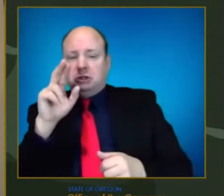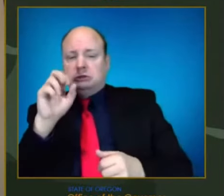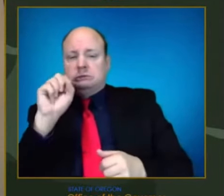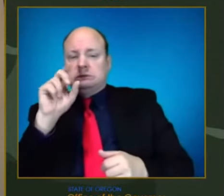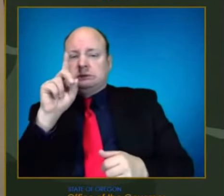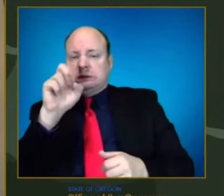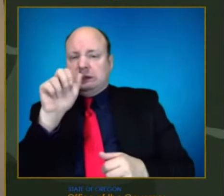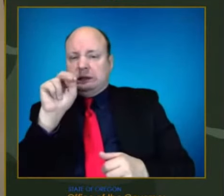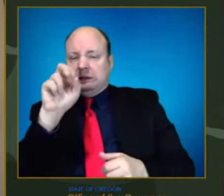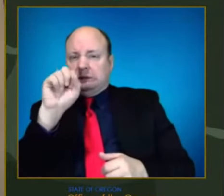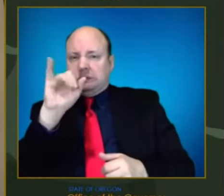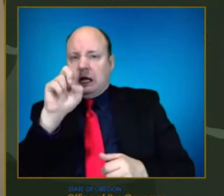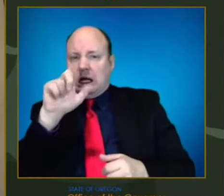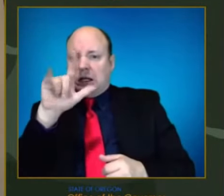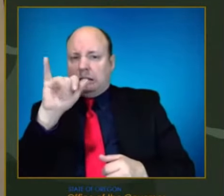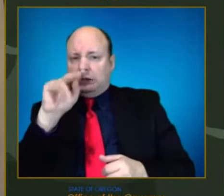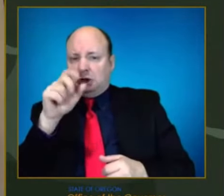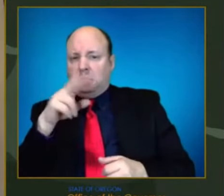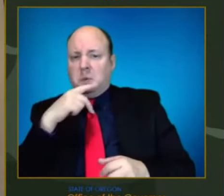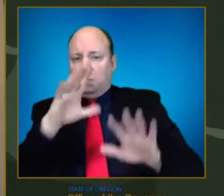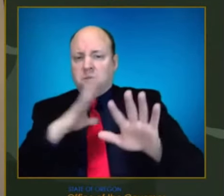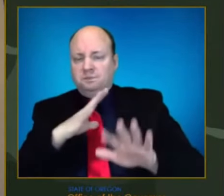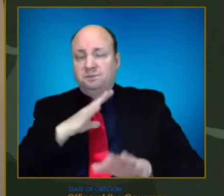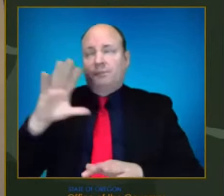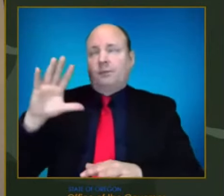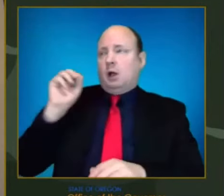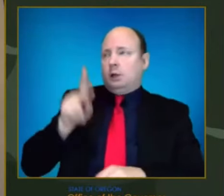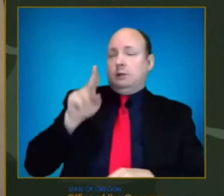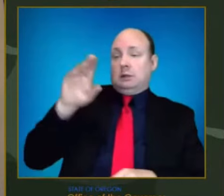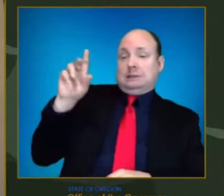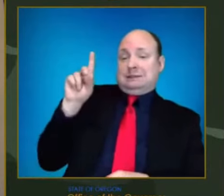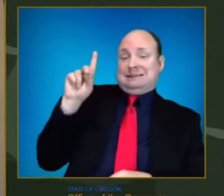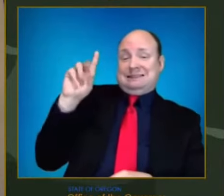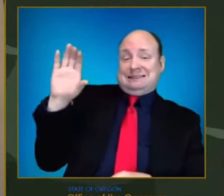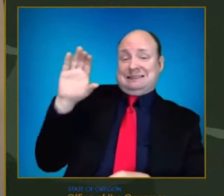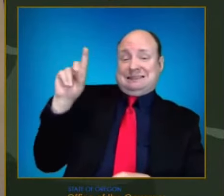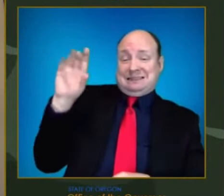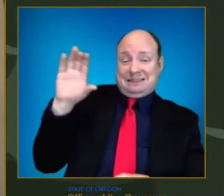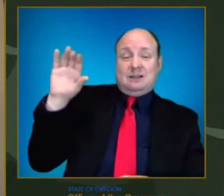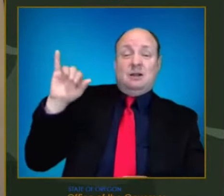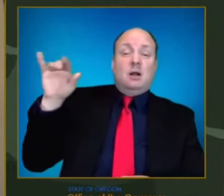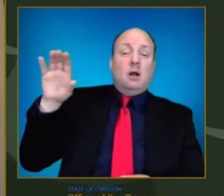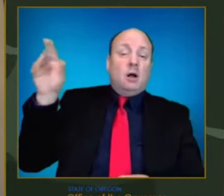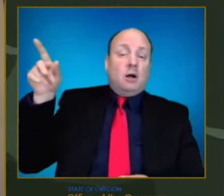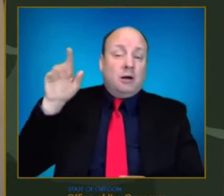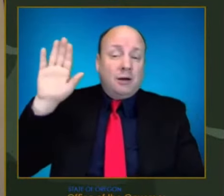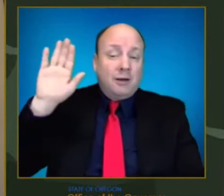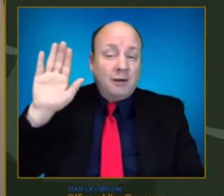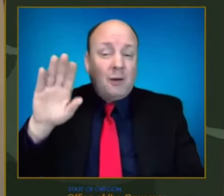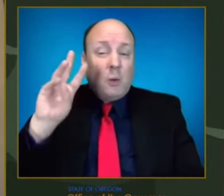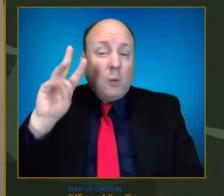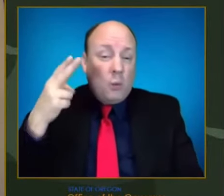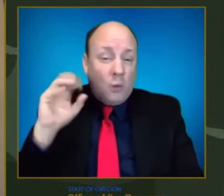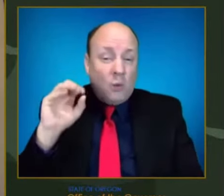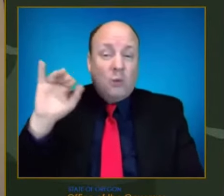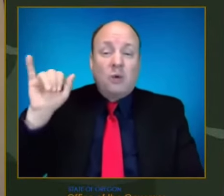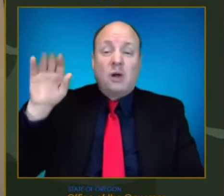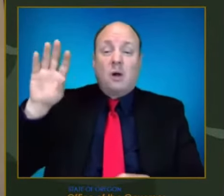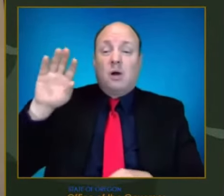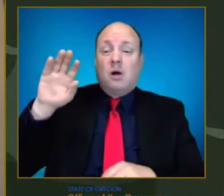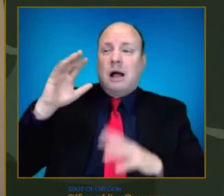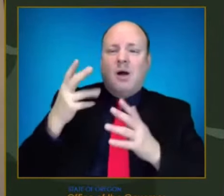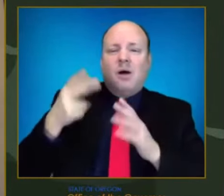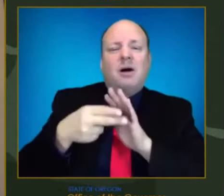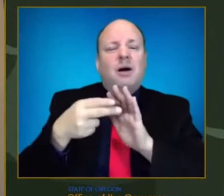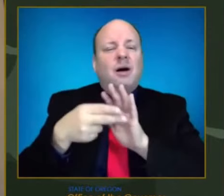The CDC and the World Health Organization categorized new variants into how they're going to impact that. community. So certainly right